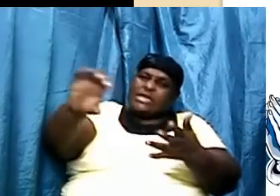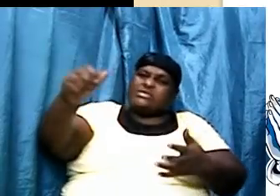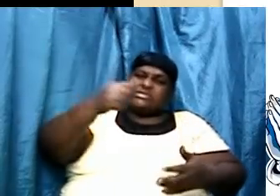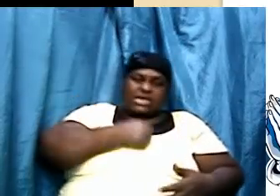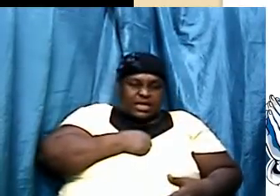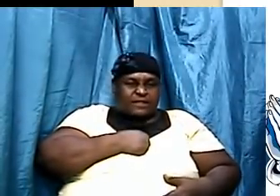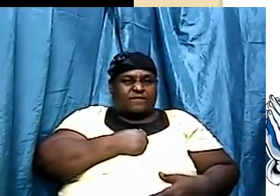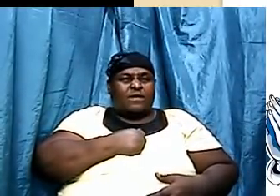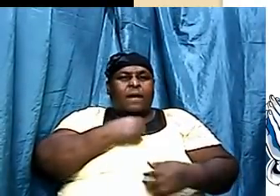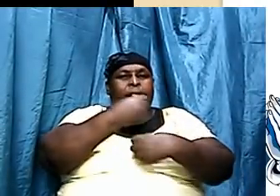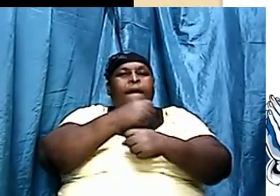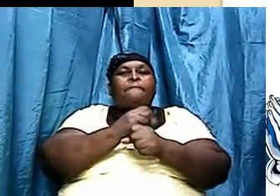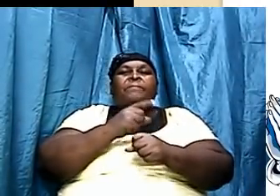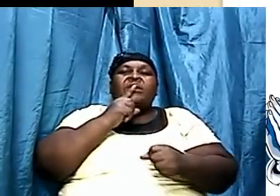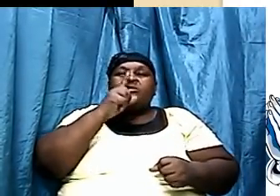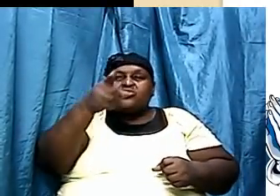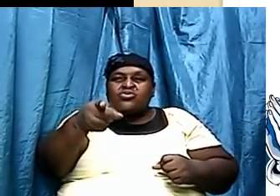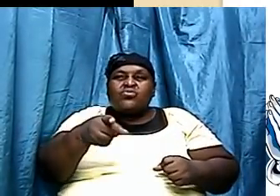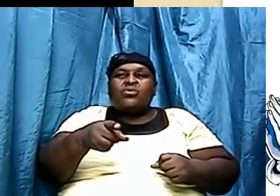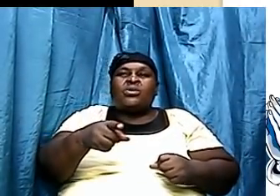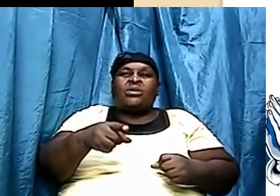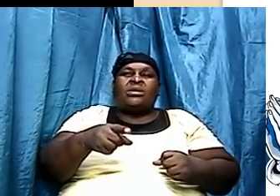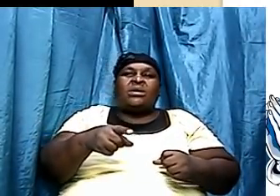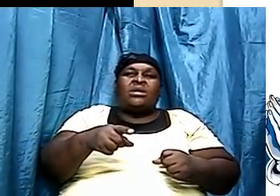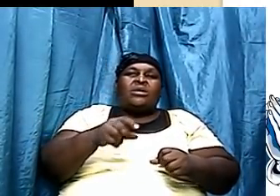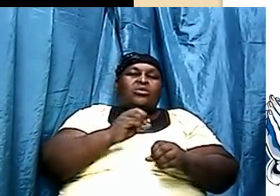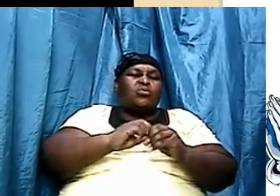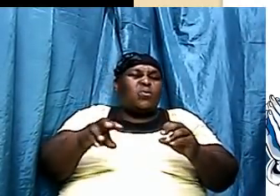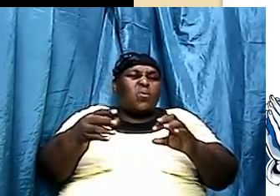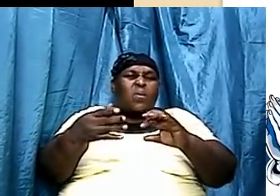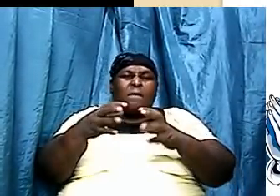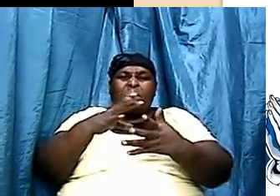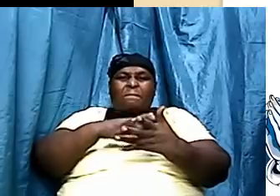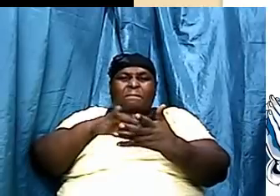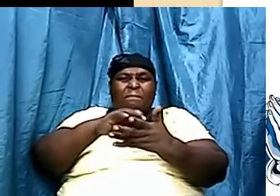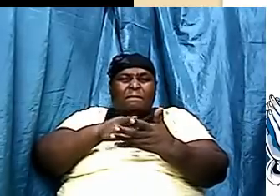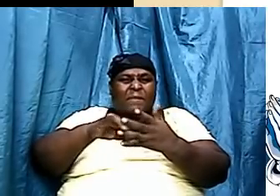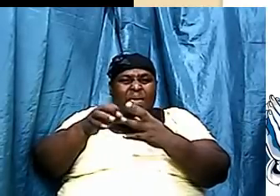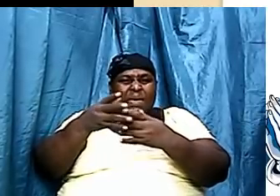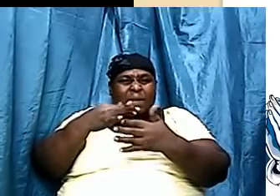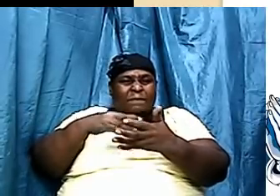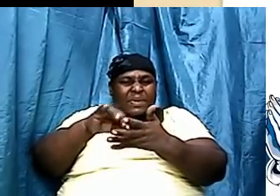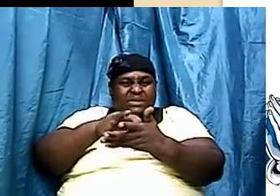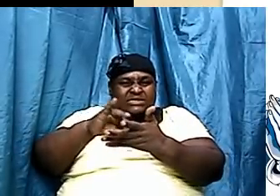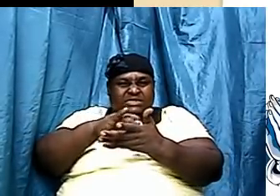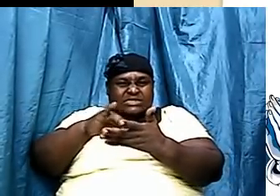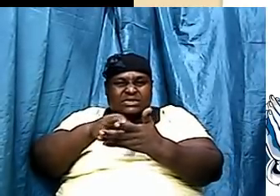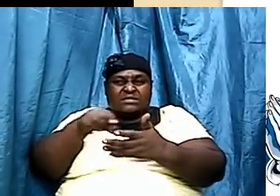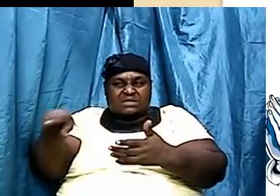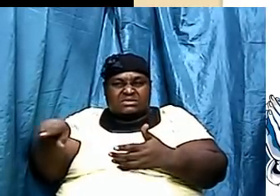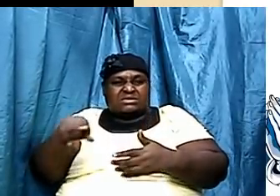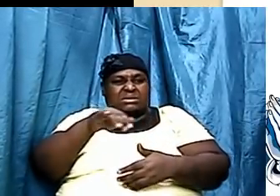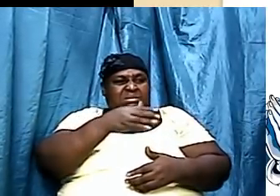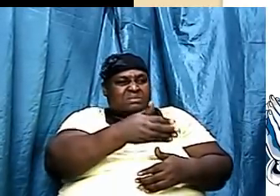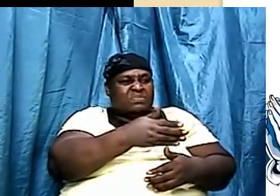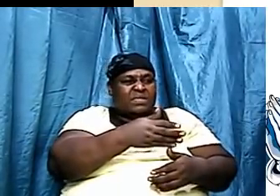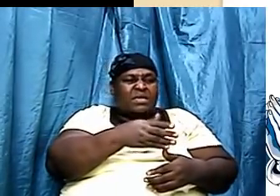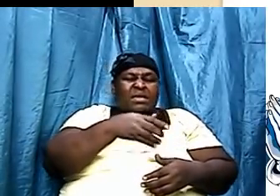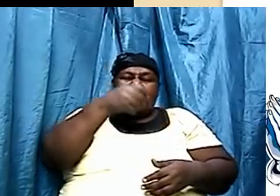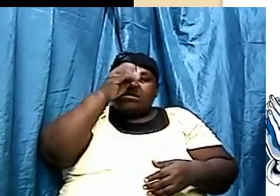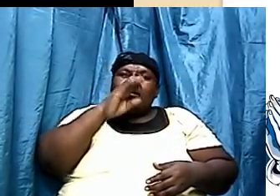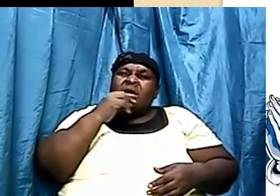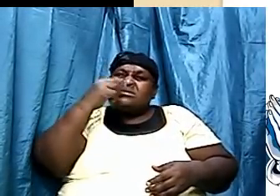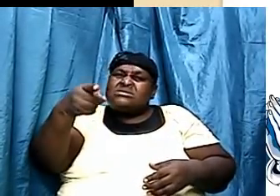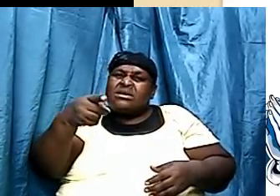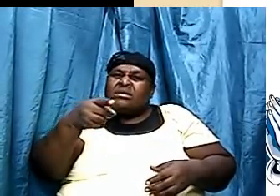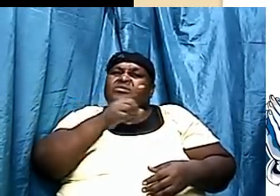you ensure that you set up this and that. And you don't mix this and that. And God told the priests how to do this. And I